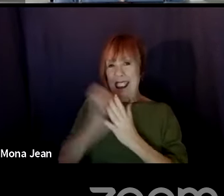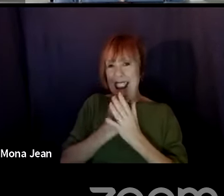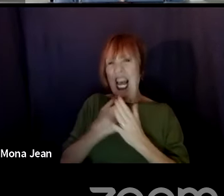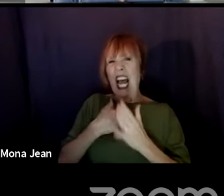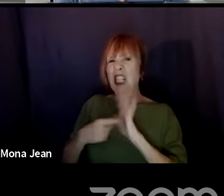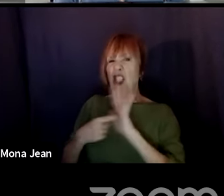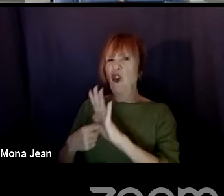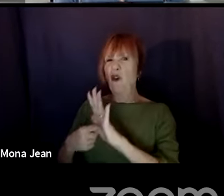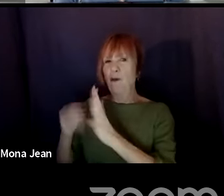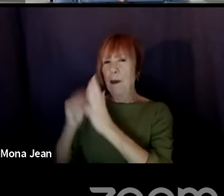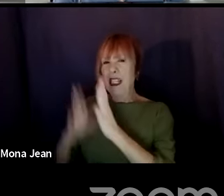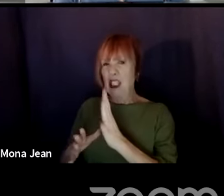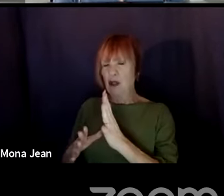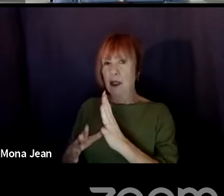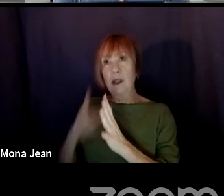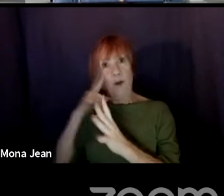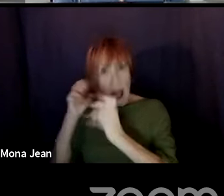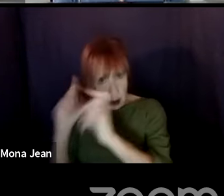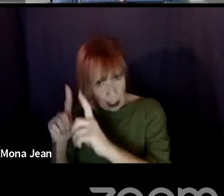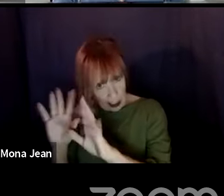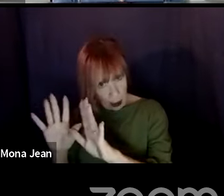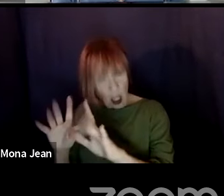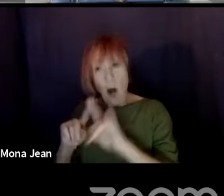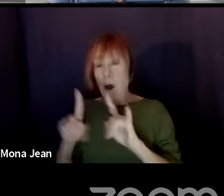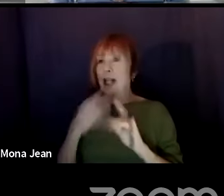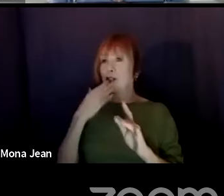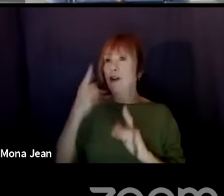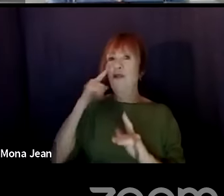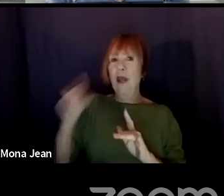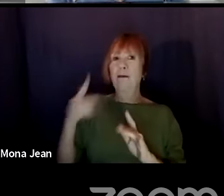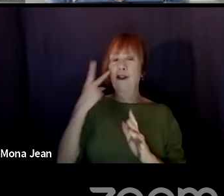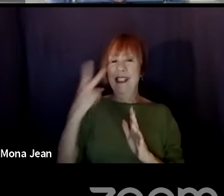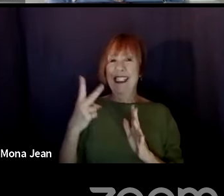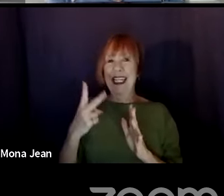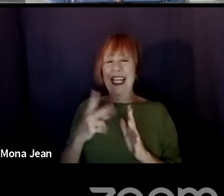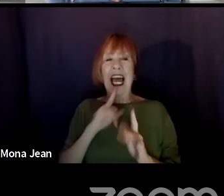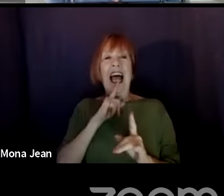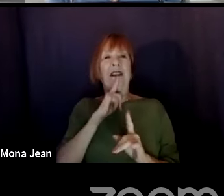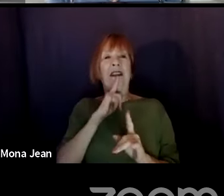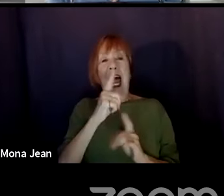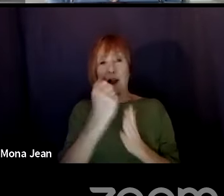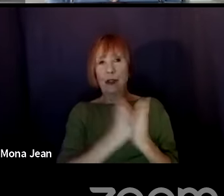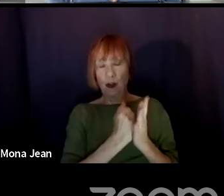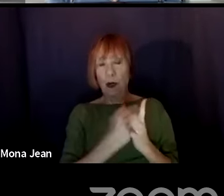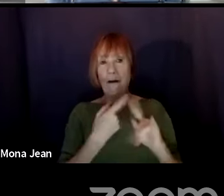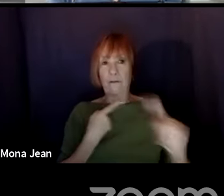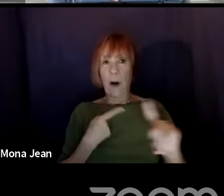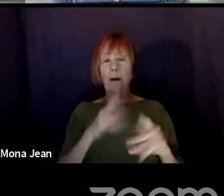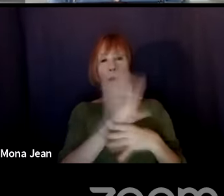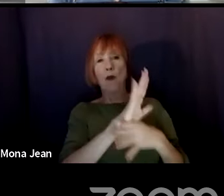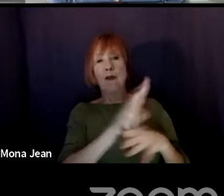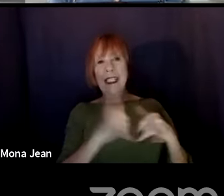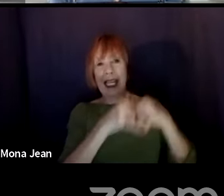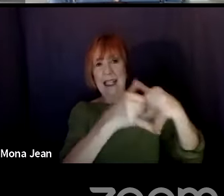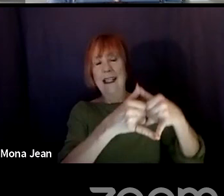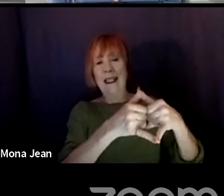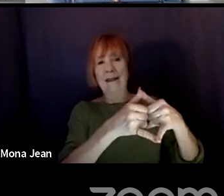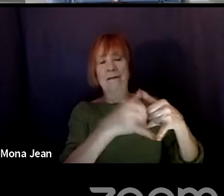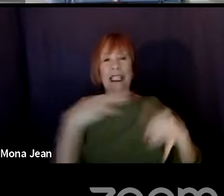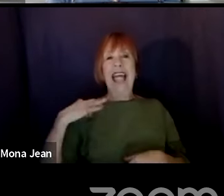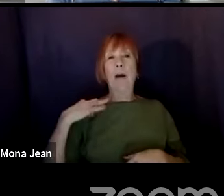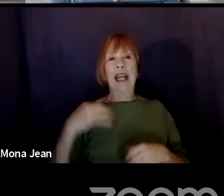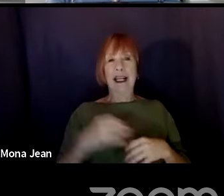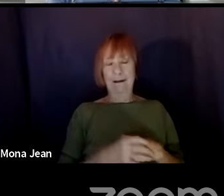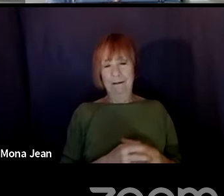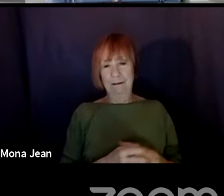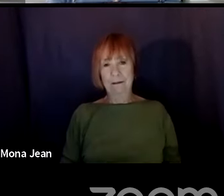purposes only, but it's great for them to see the actual script of the movies that have been nominated. Nice. One last quick question